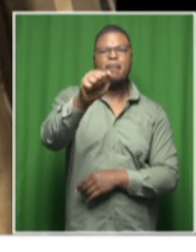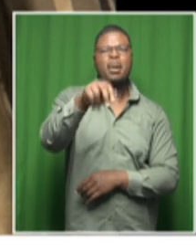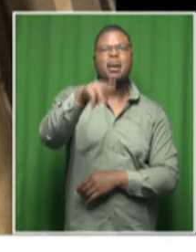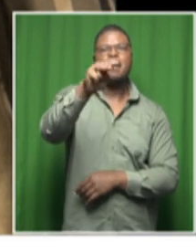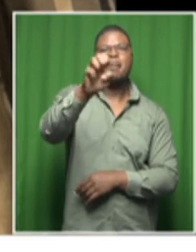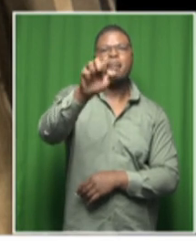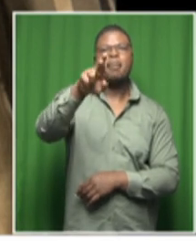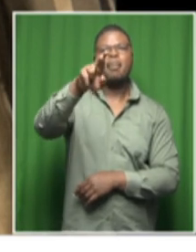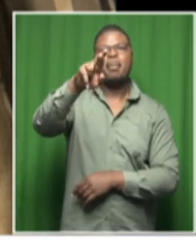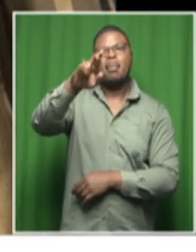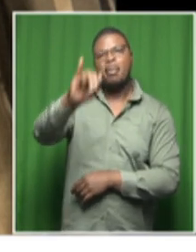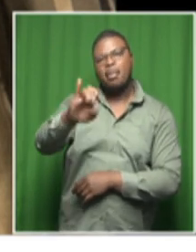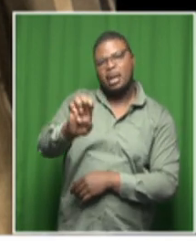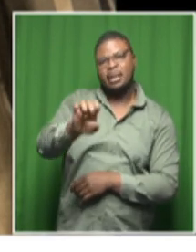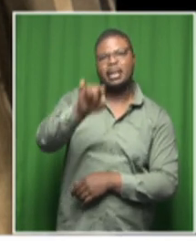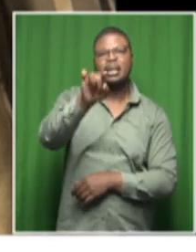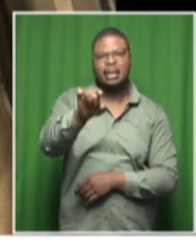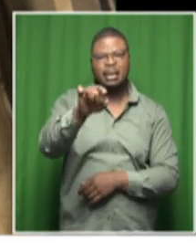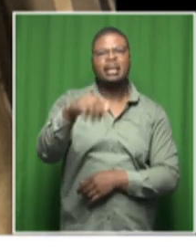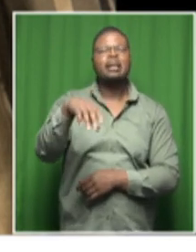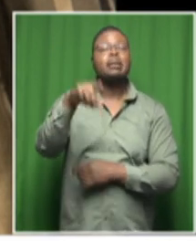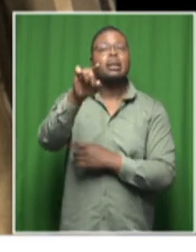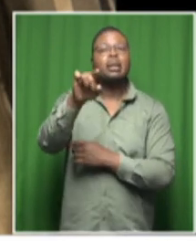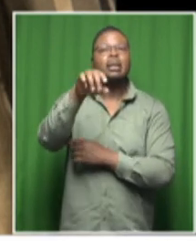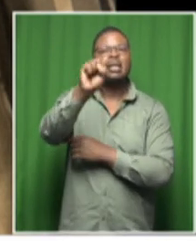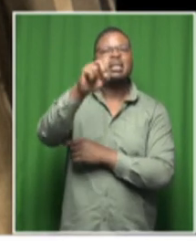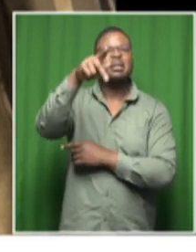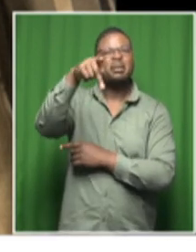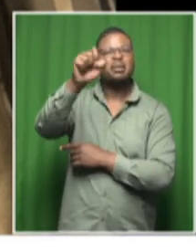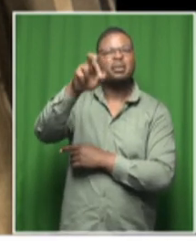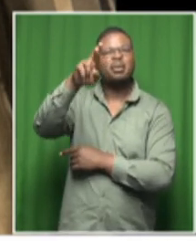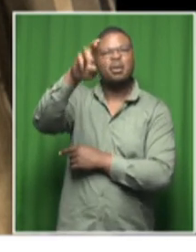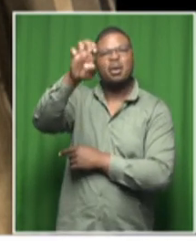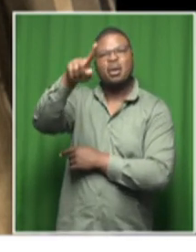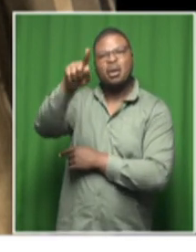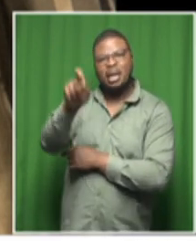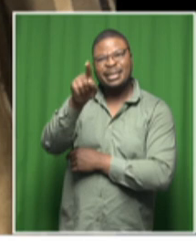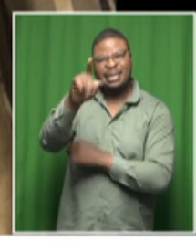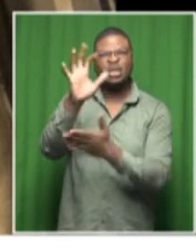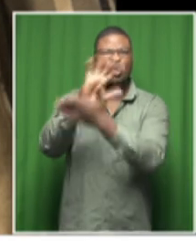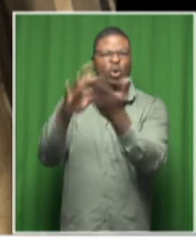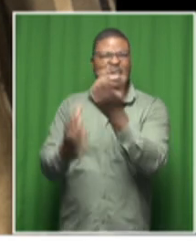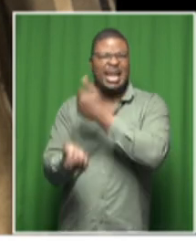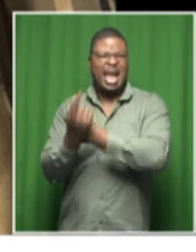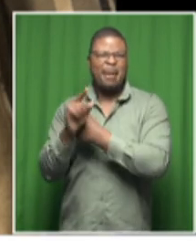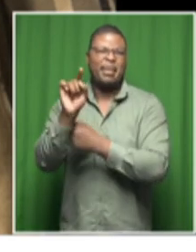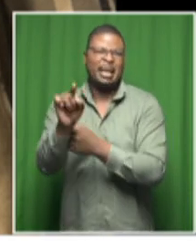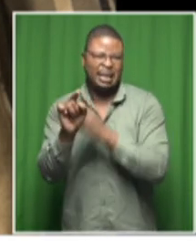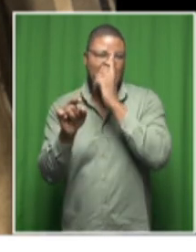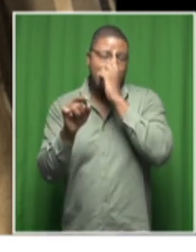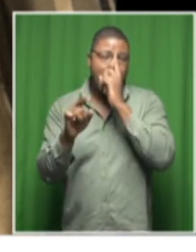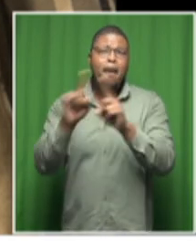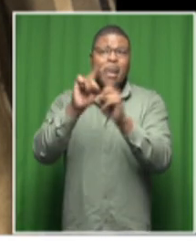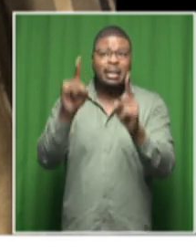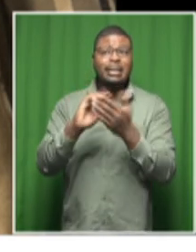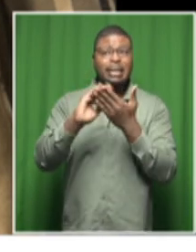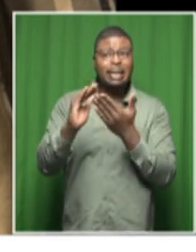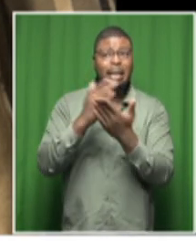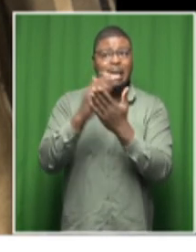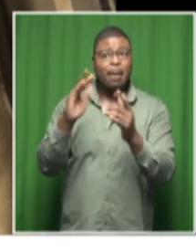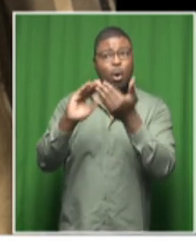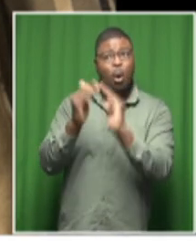families are now reliving the stories and families many families are saying we have not been uh compensated